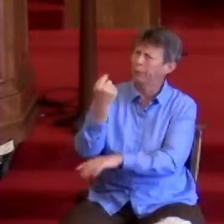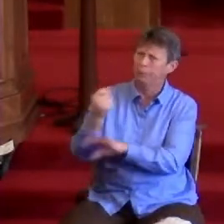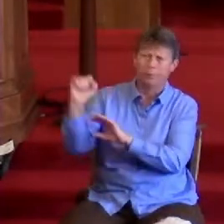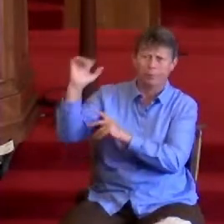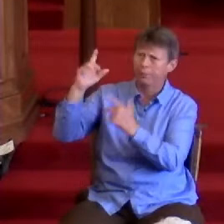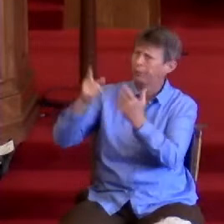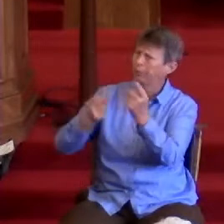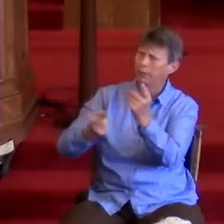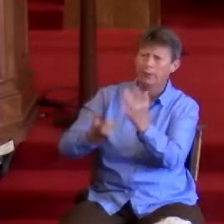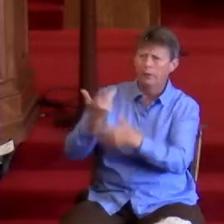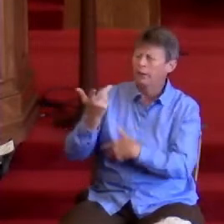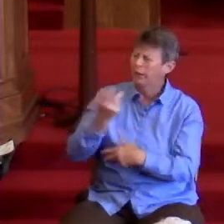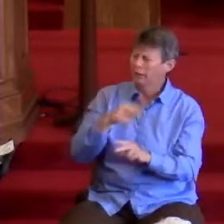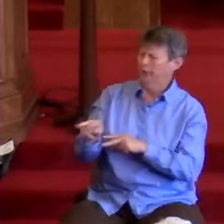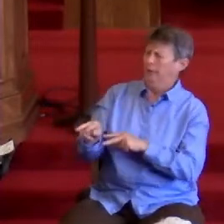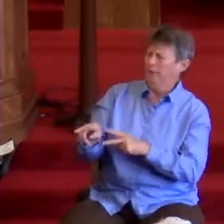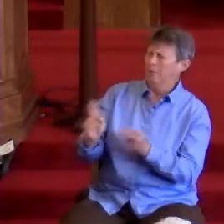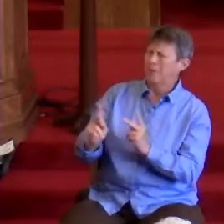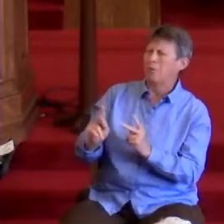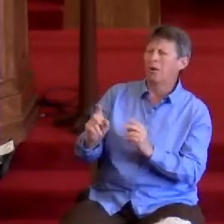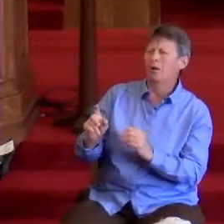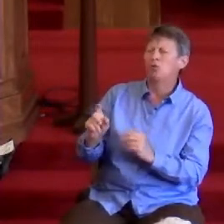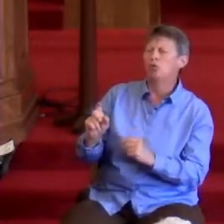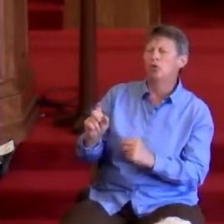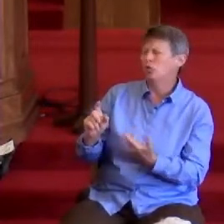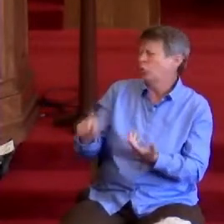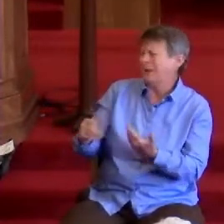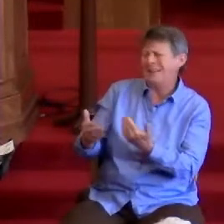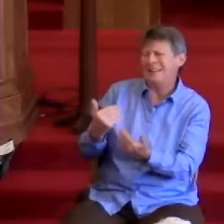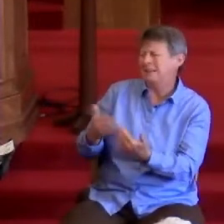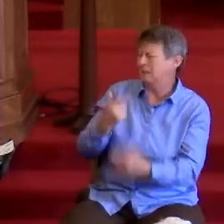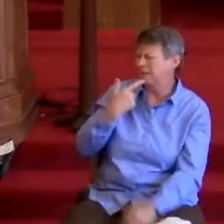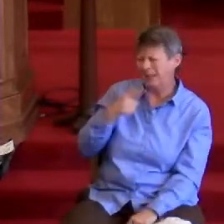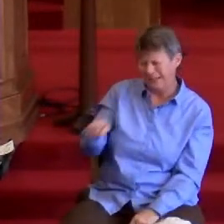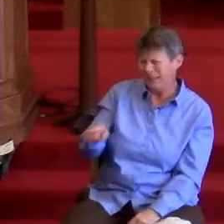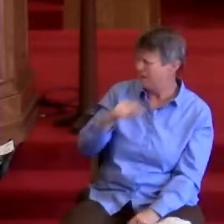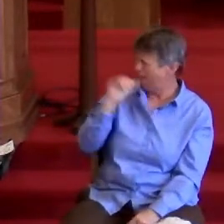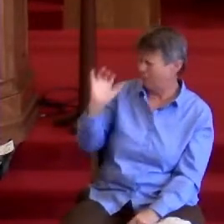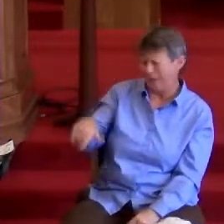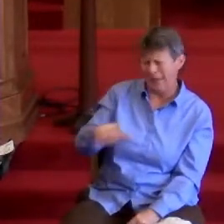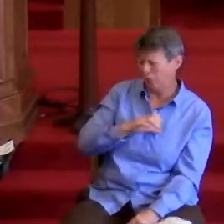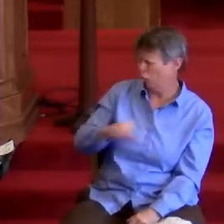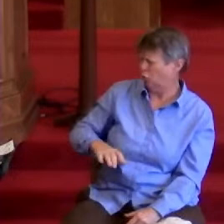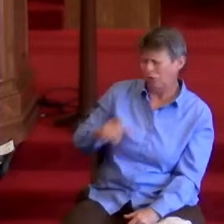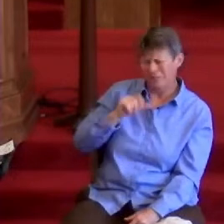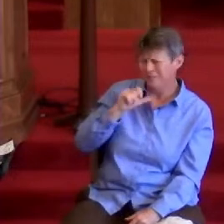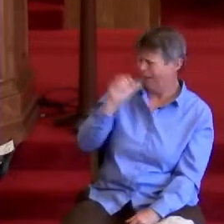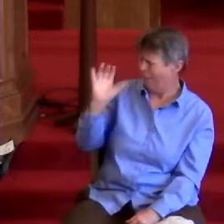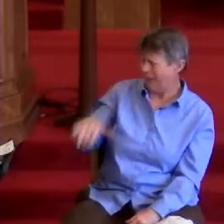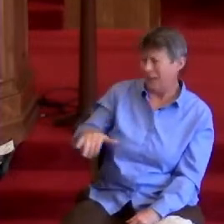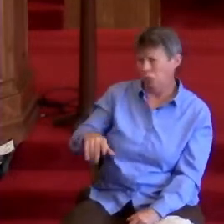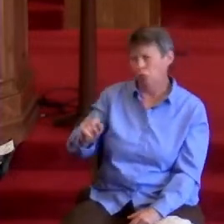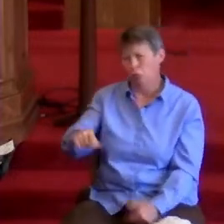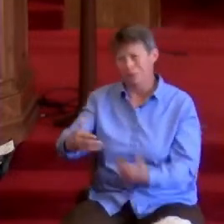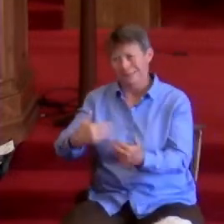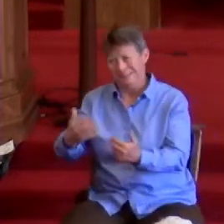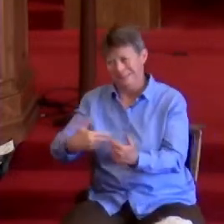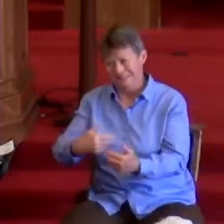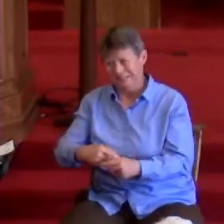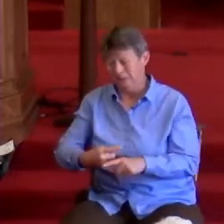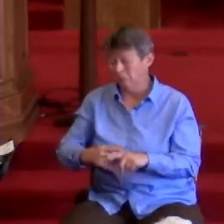denounce. Well, it should have been easy for everyone to denounce. And while Charlottesville